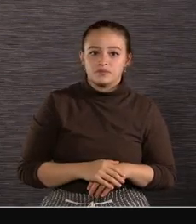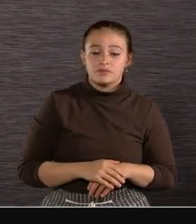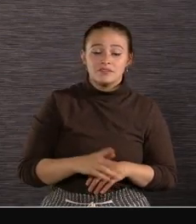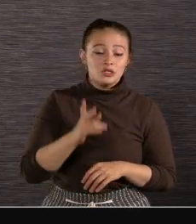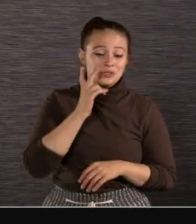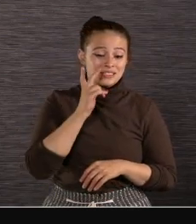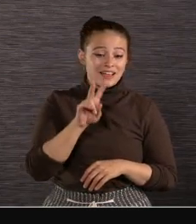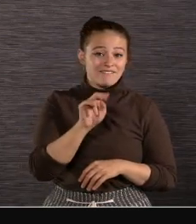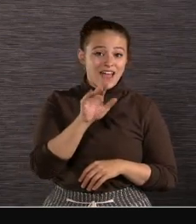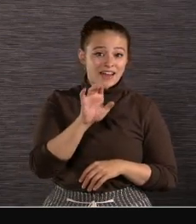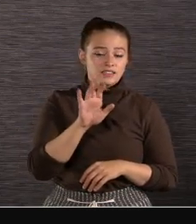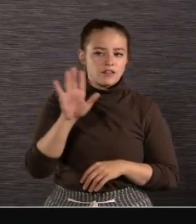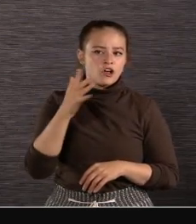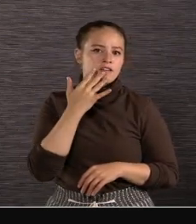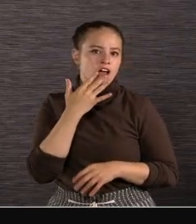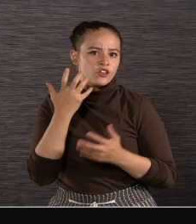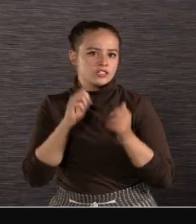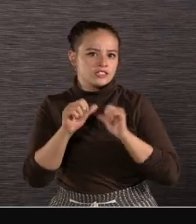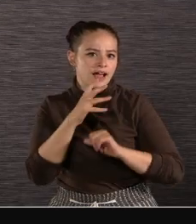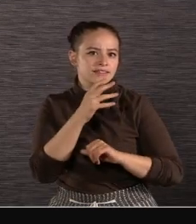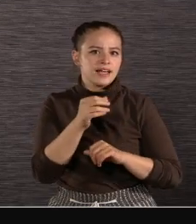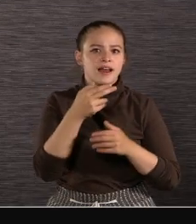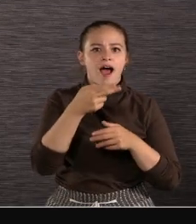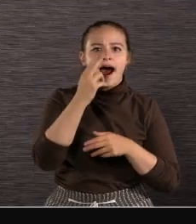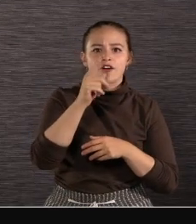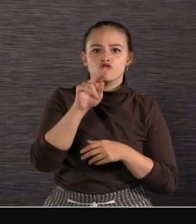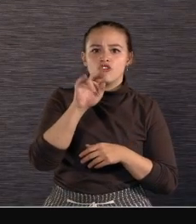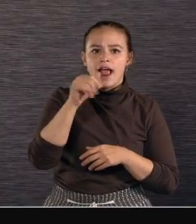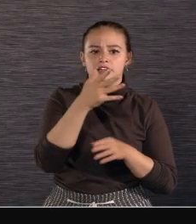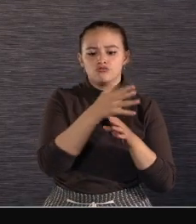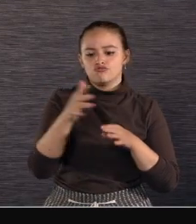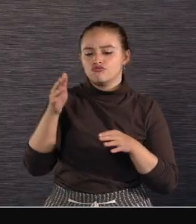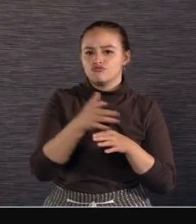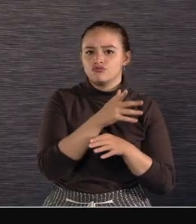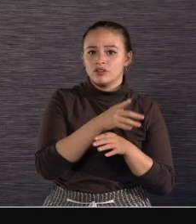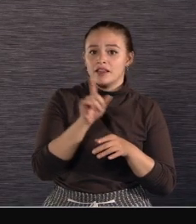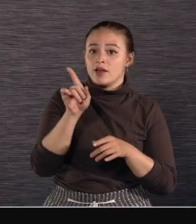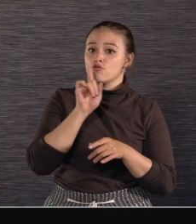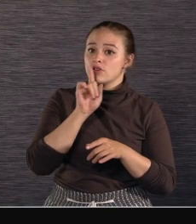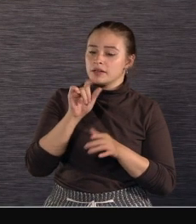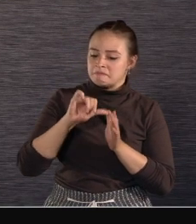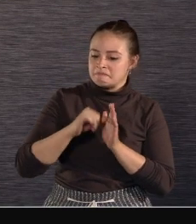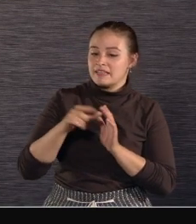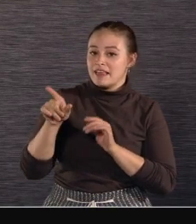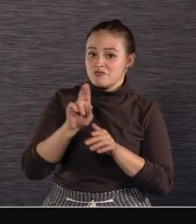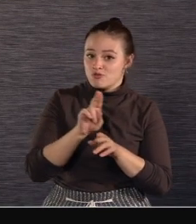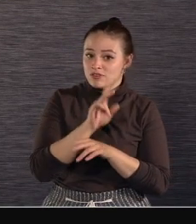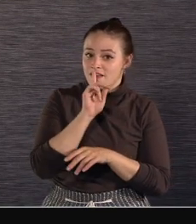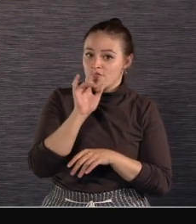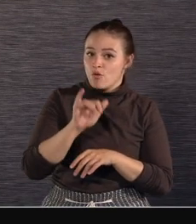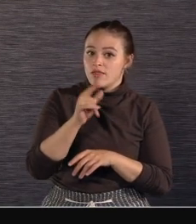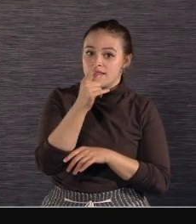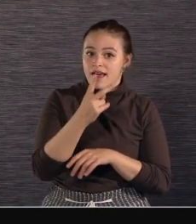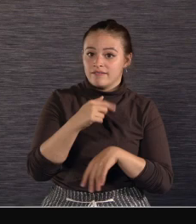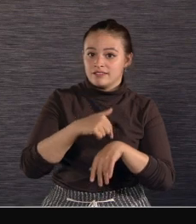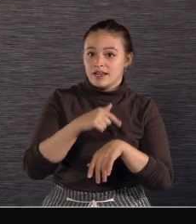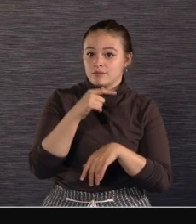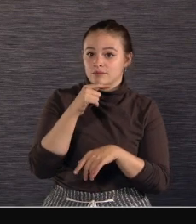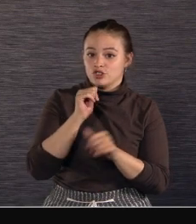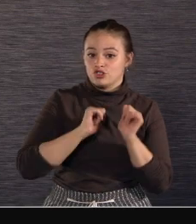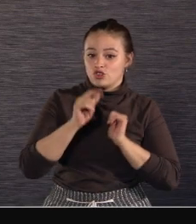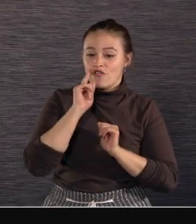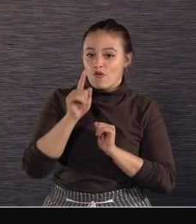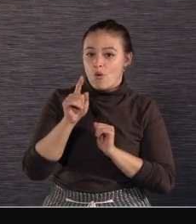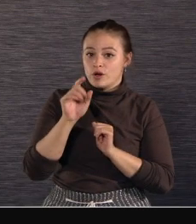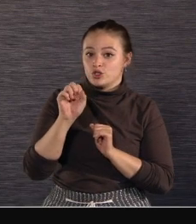Impressive color science These were an essential element of this year's halftime show And now, our high-end SENA